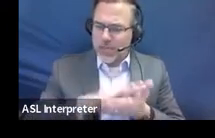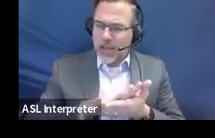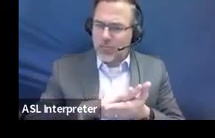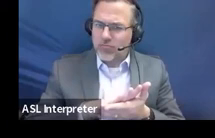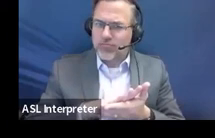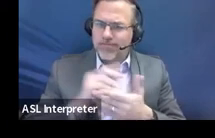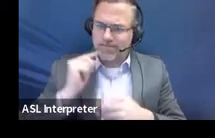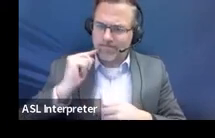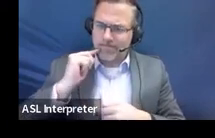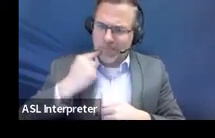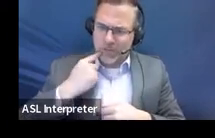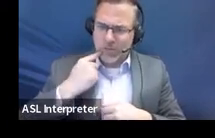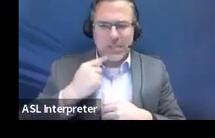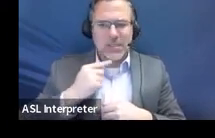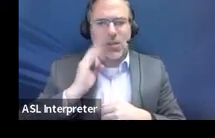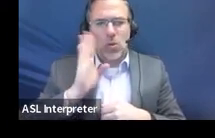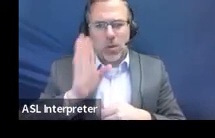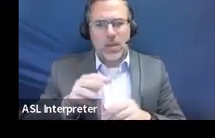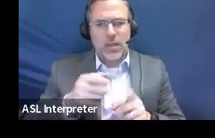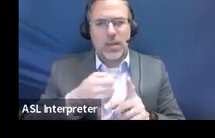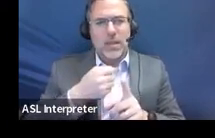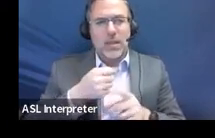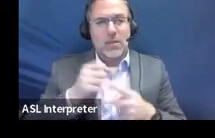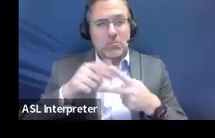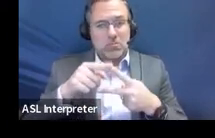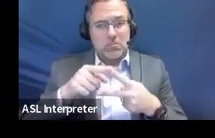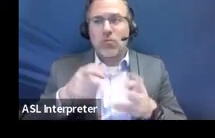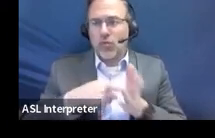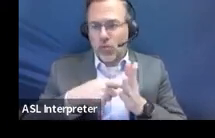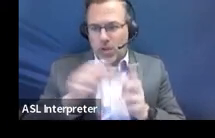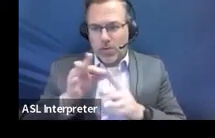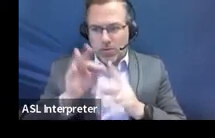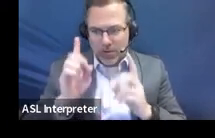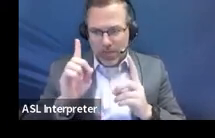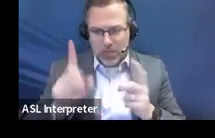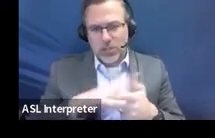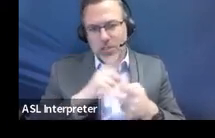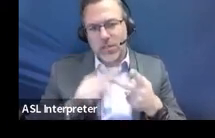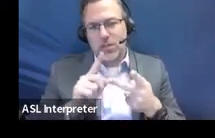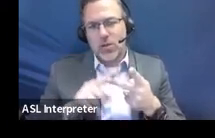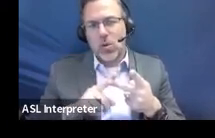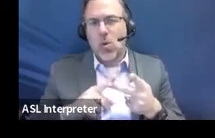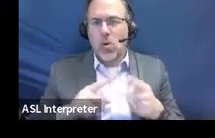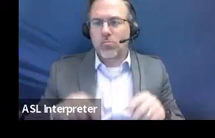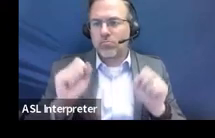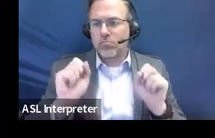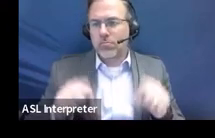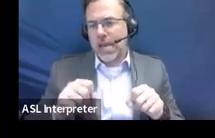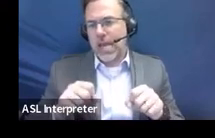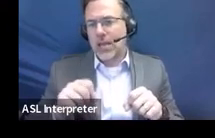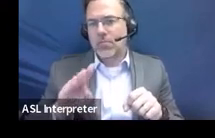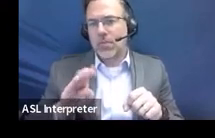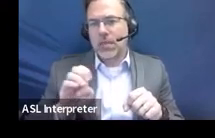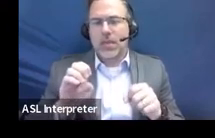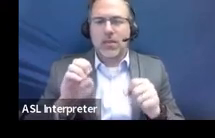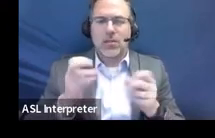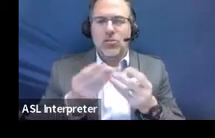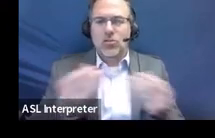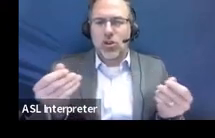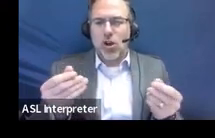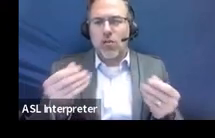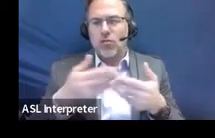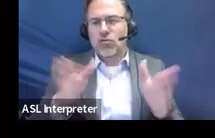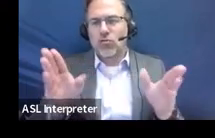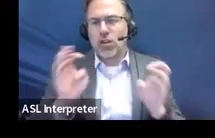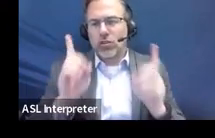nature and degree that the child requires special education, or it can be adequately addressed through gen ed interventions